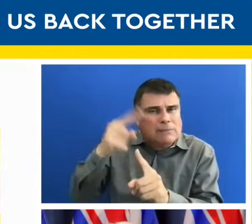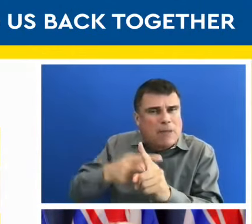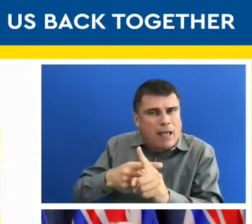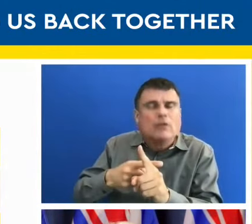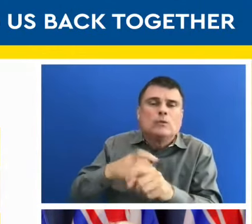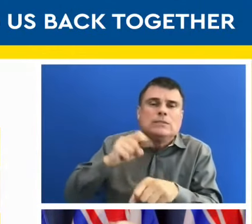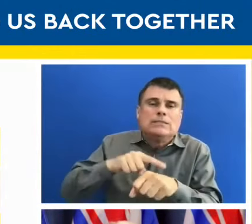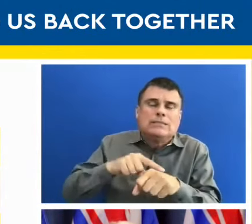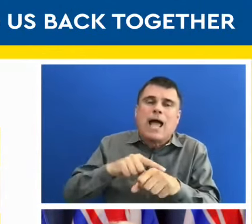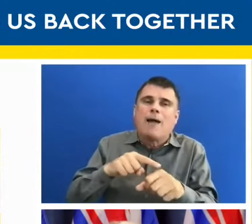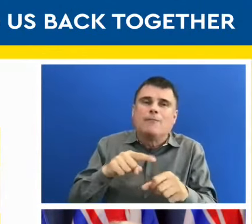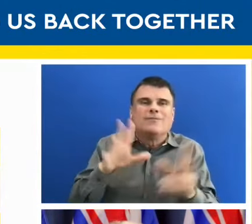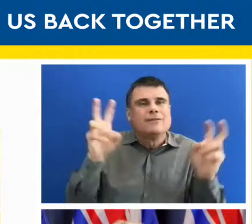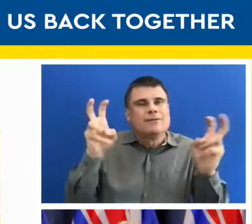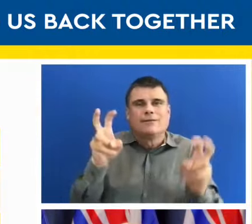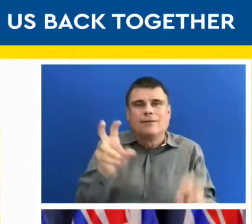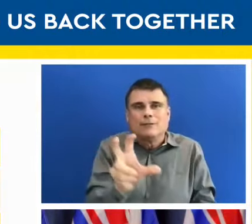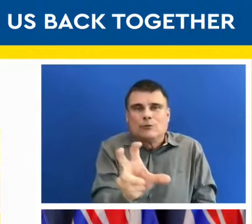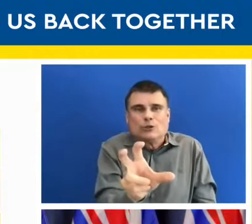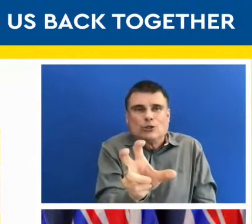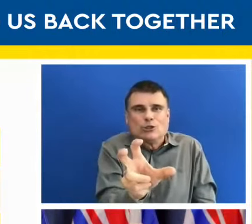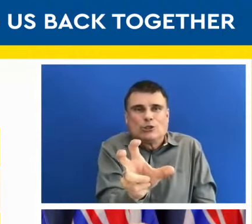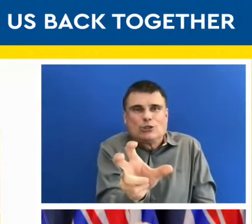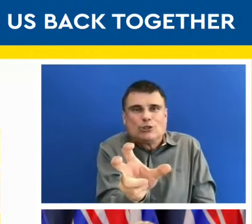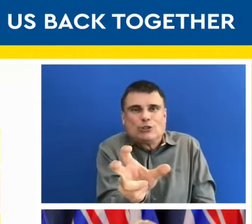are a lot brighter today. Thank